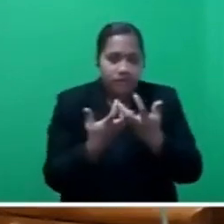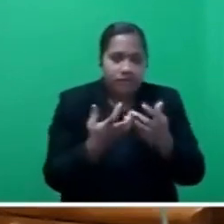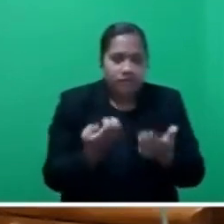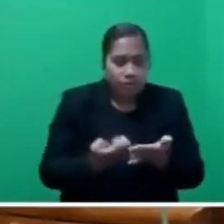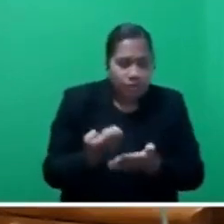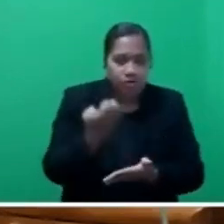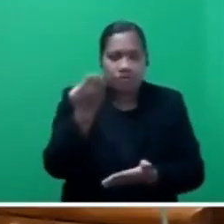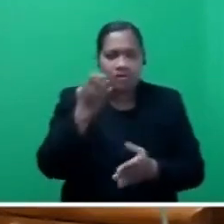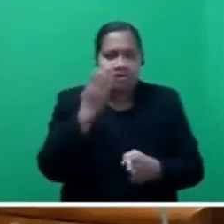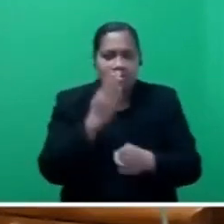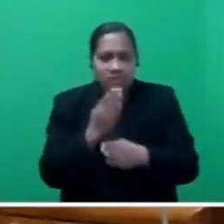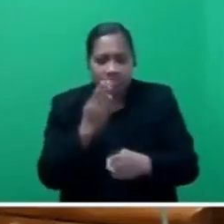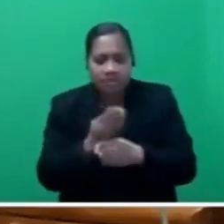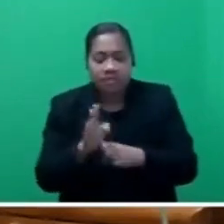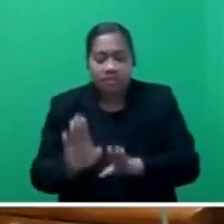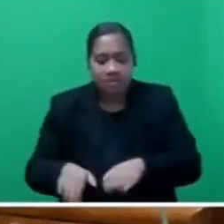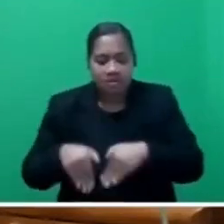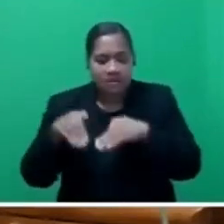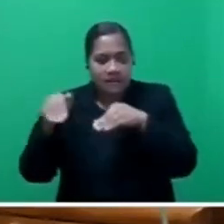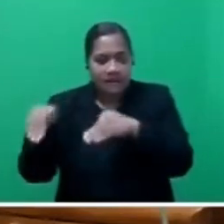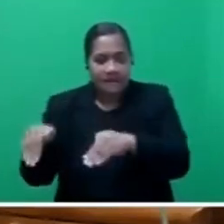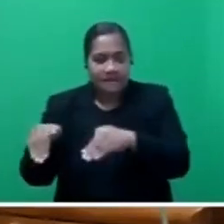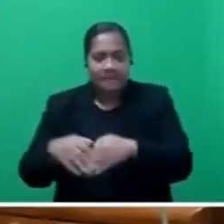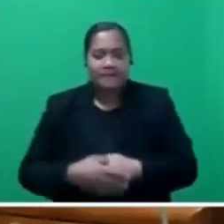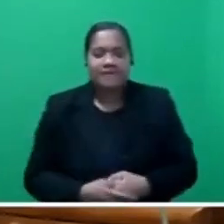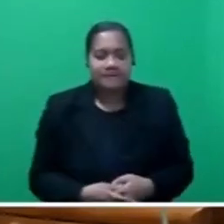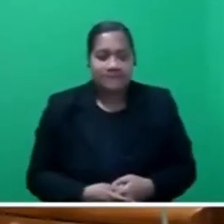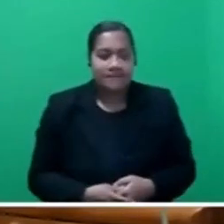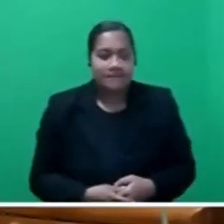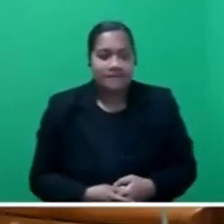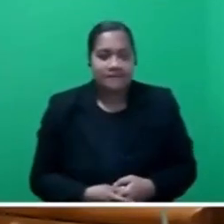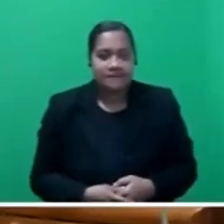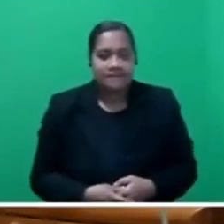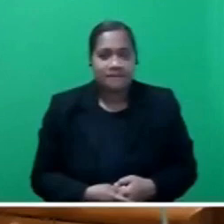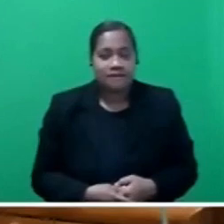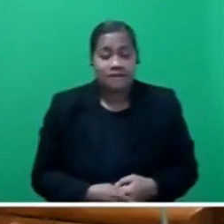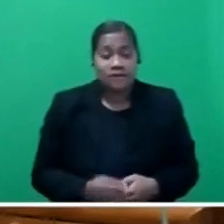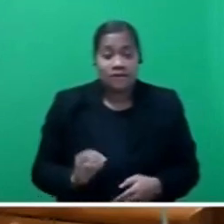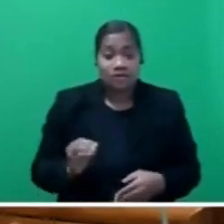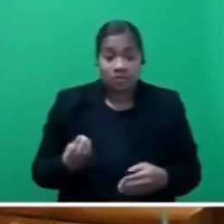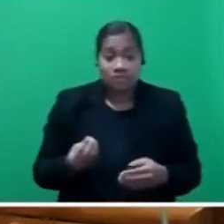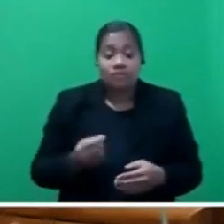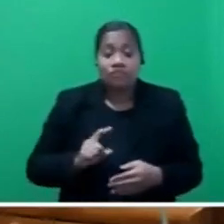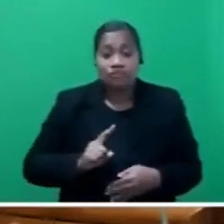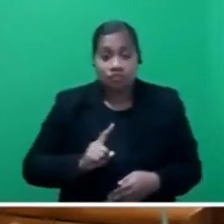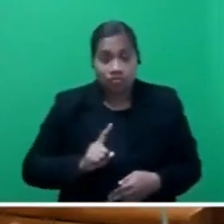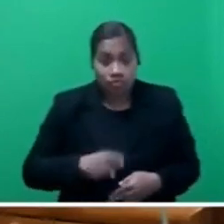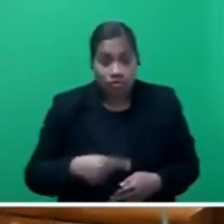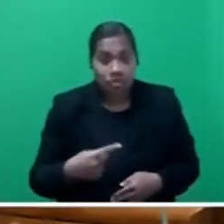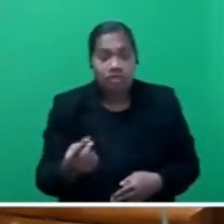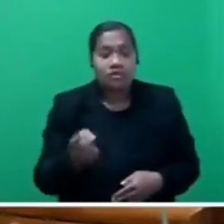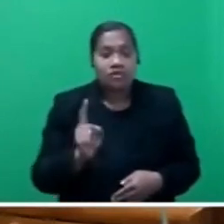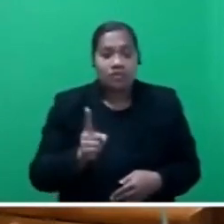and participation. And so, I will continue to be the devil's advocate.